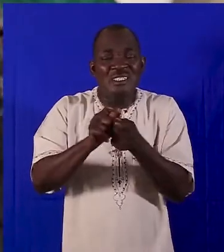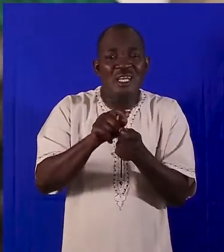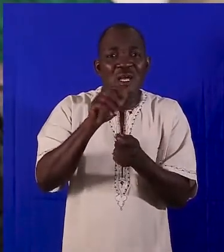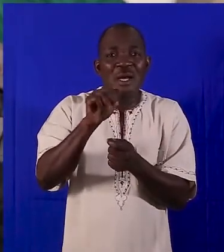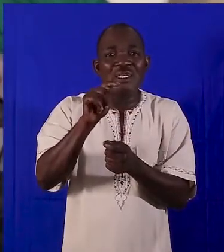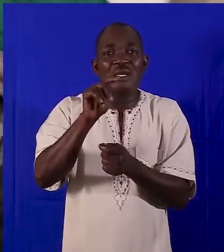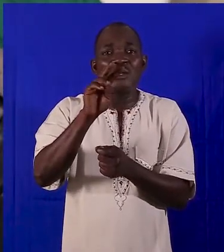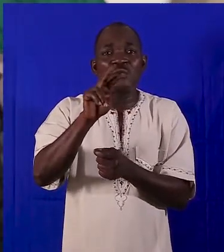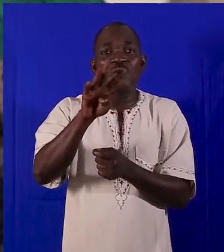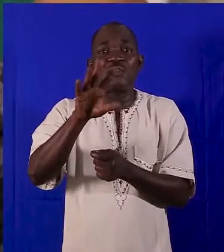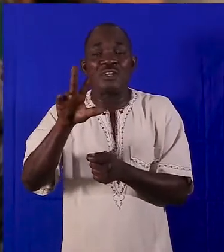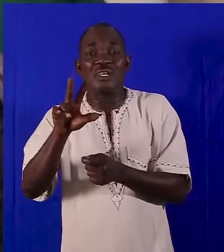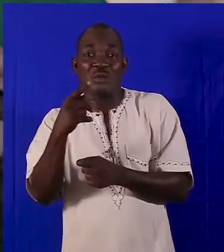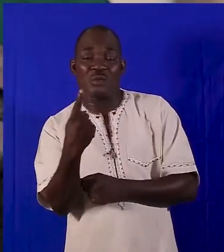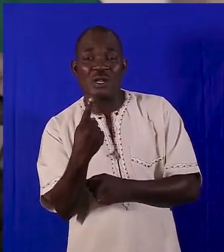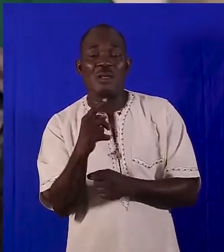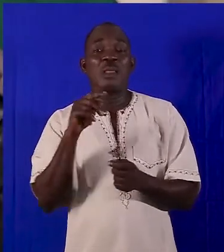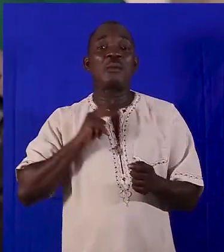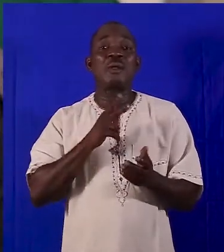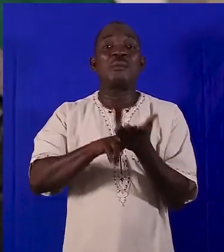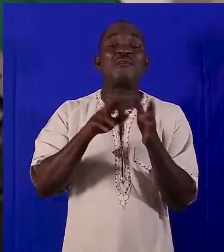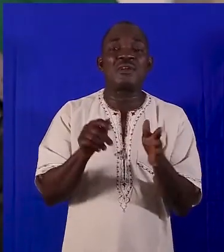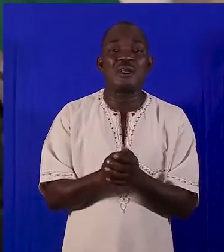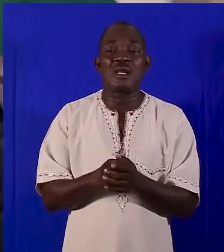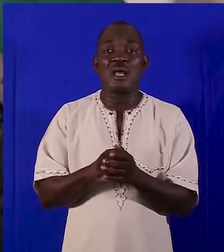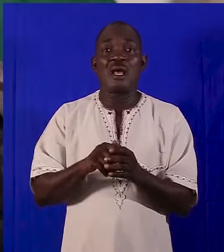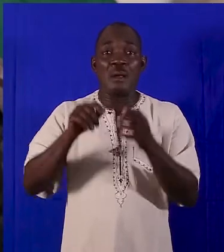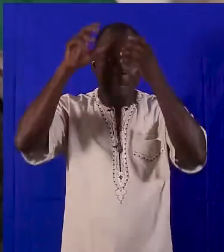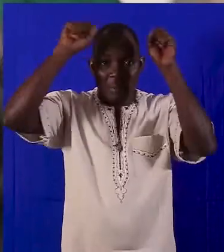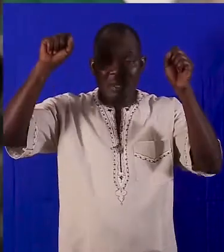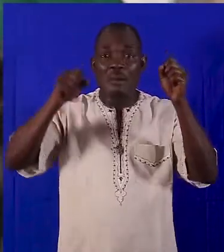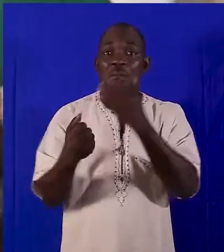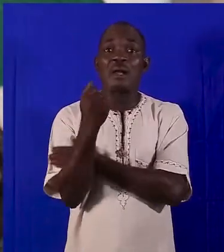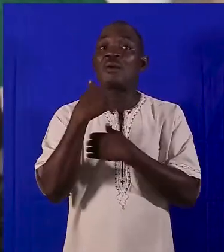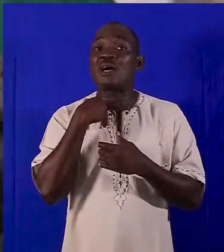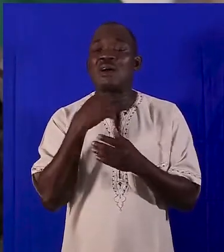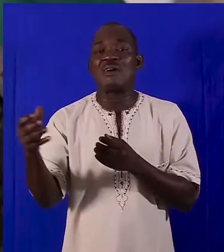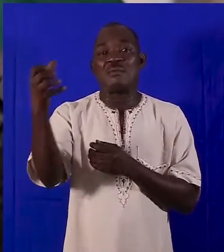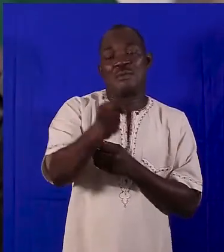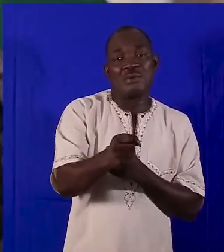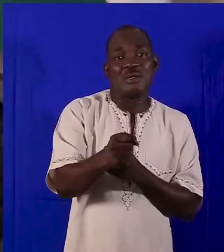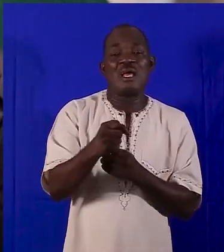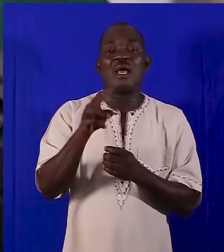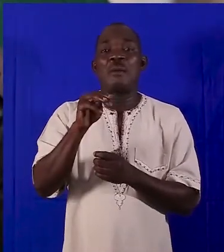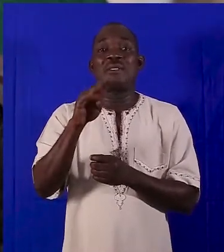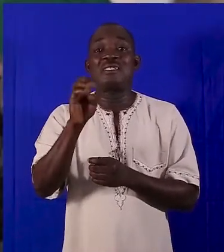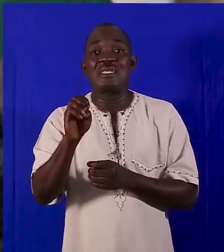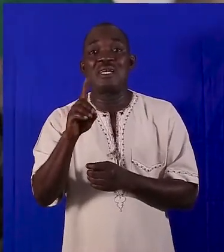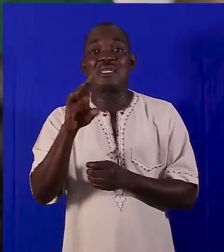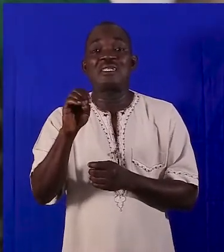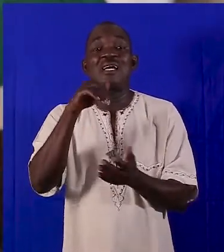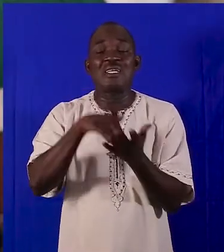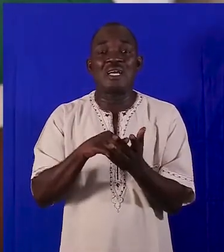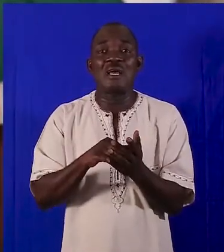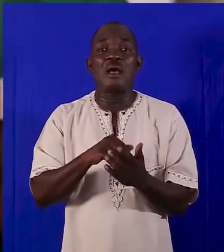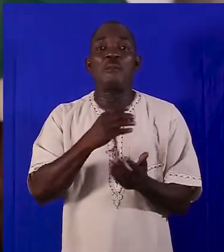but sir, are you saying that the amendment of Article 243, Clause 1 by Parliament would take away the power from the president